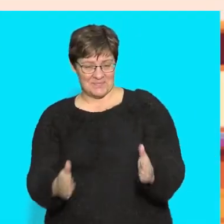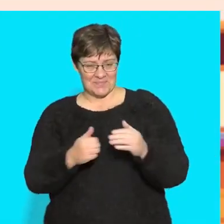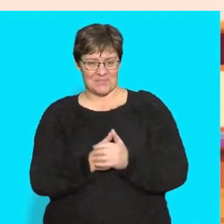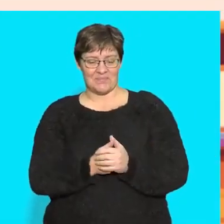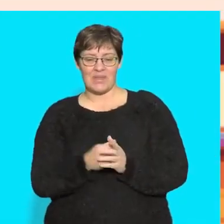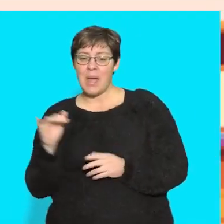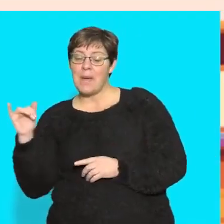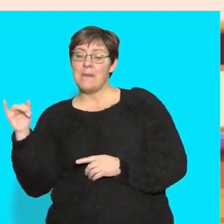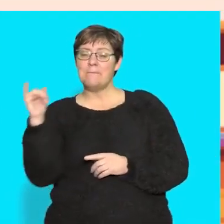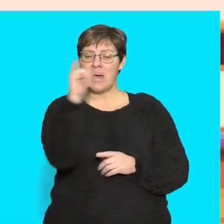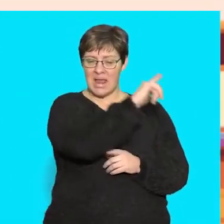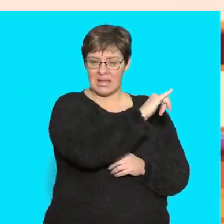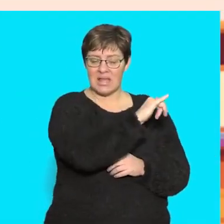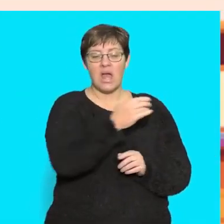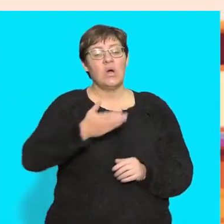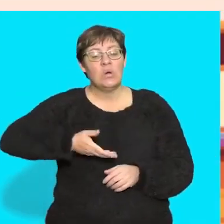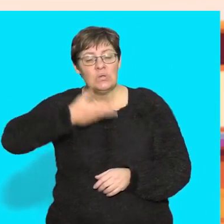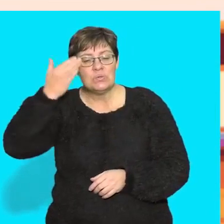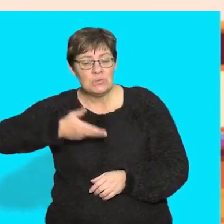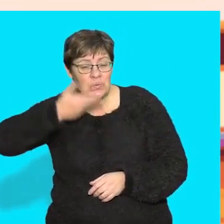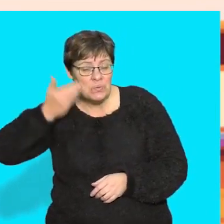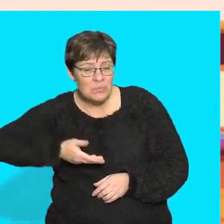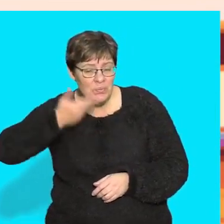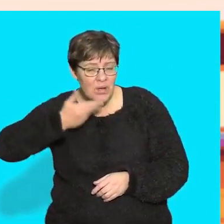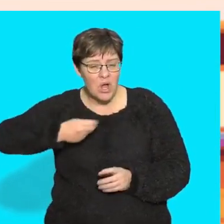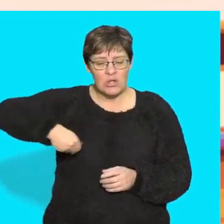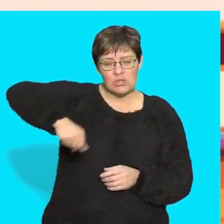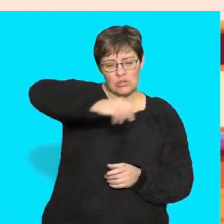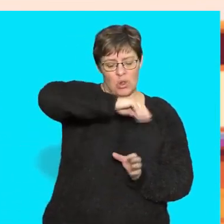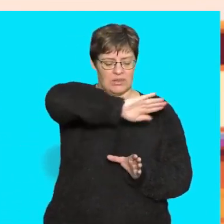puts salt in the soup and mixes it with a spoon.